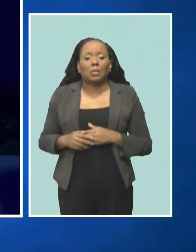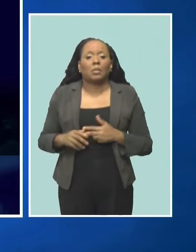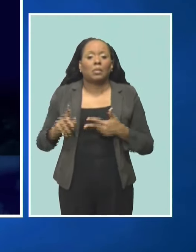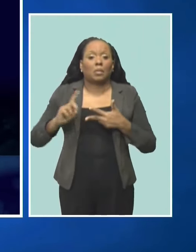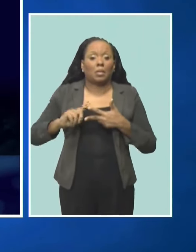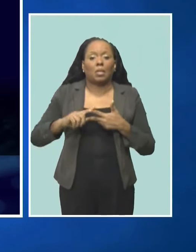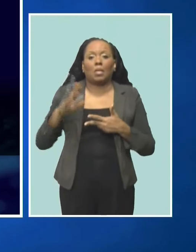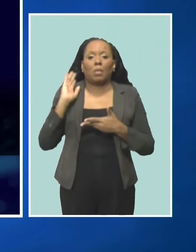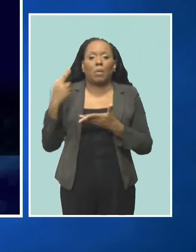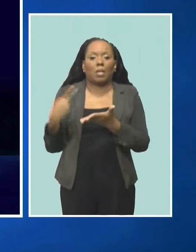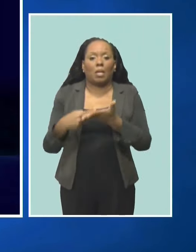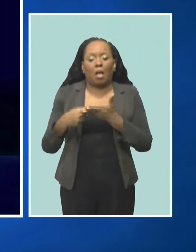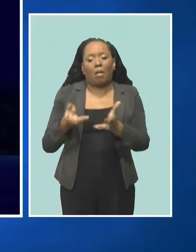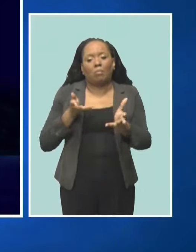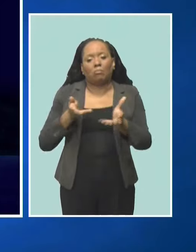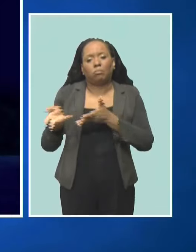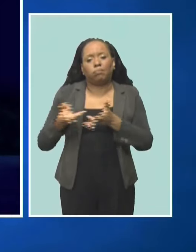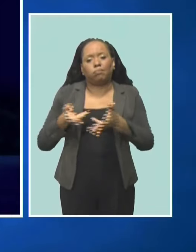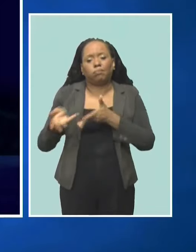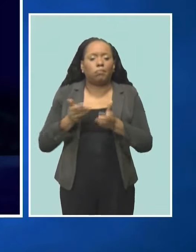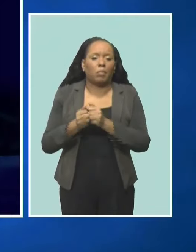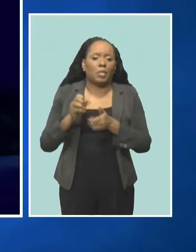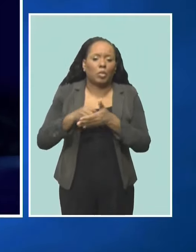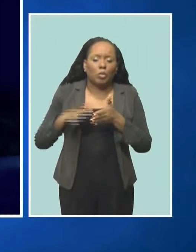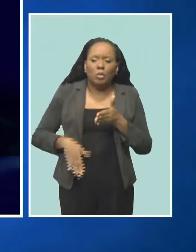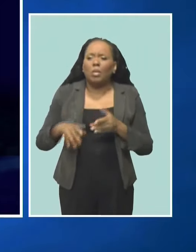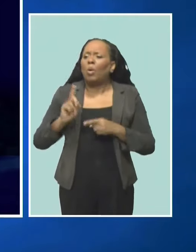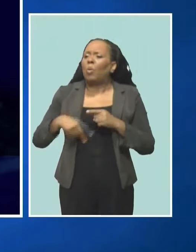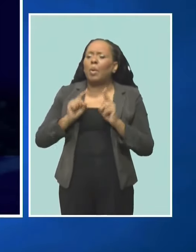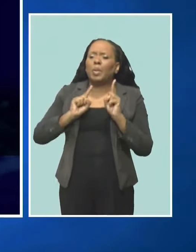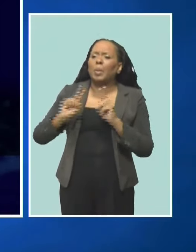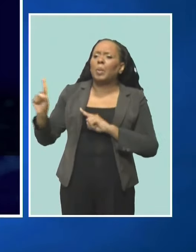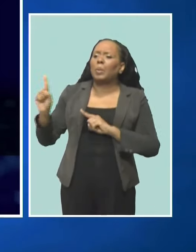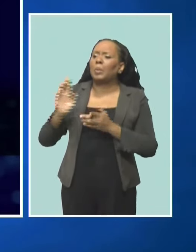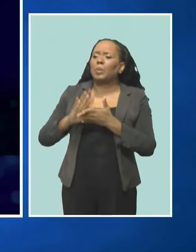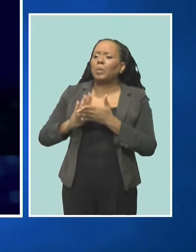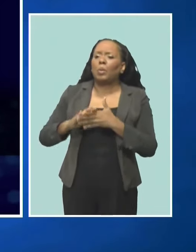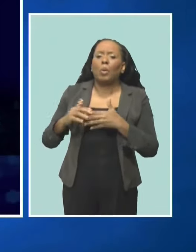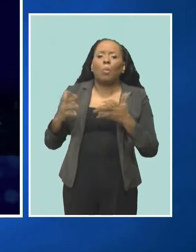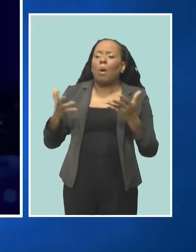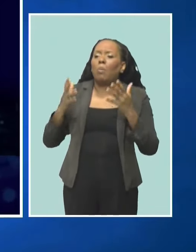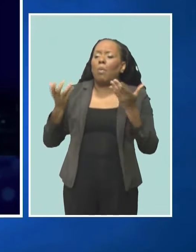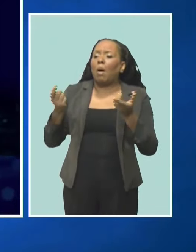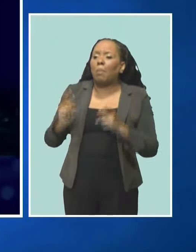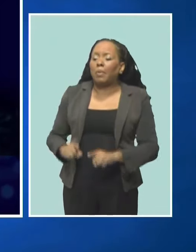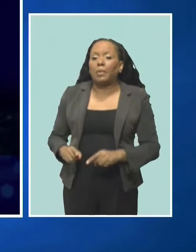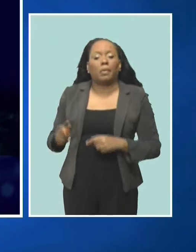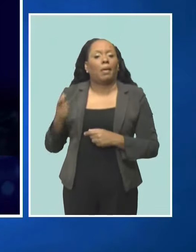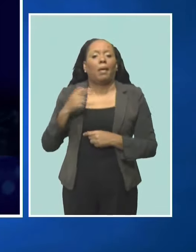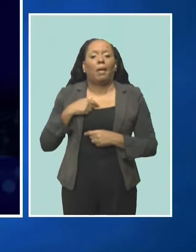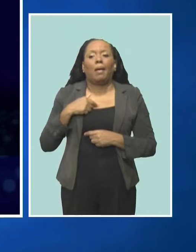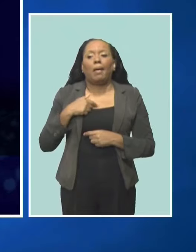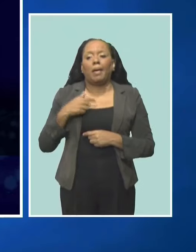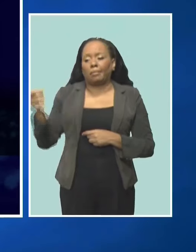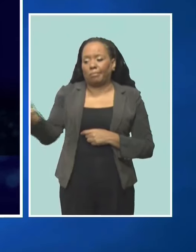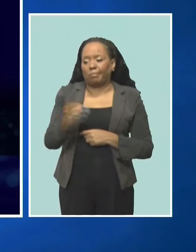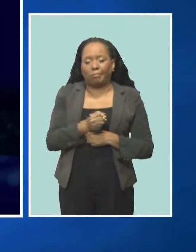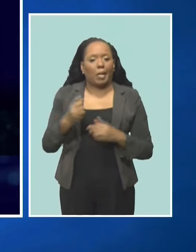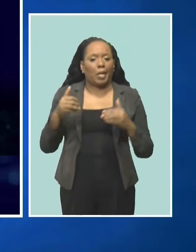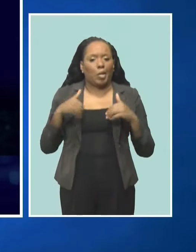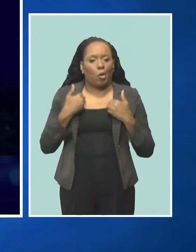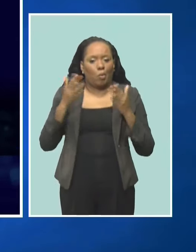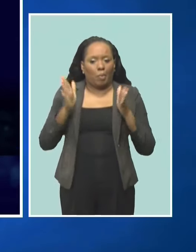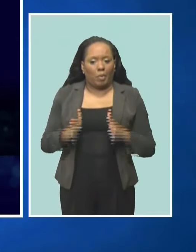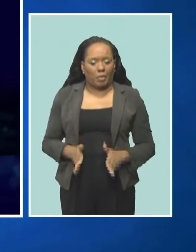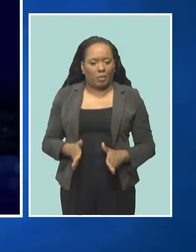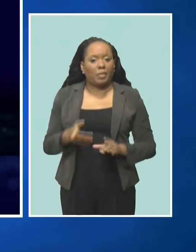the children about what to expect when they go to secondary school and give them a motivational talk. I normally use a young person that they could relate to from